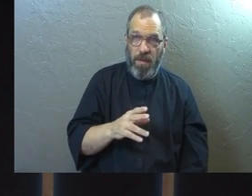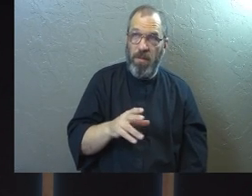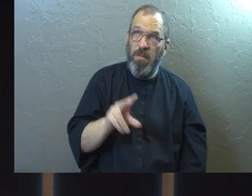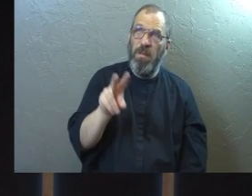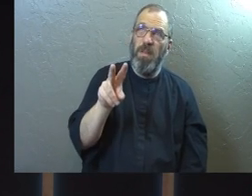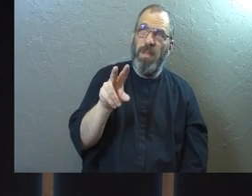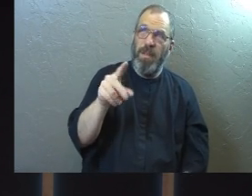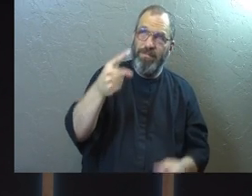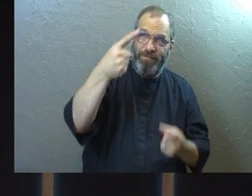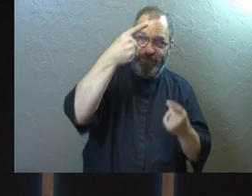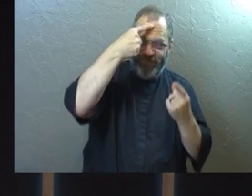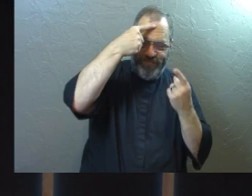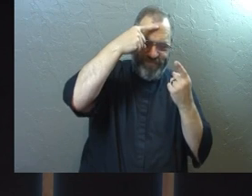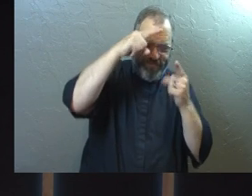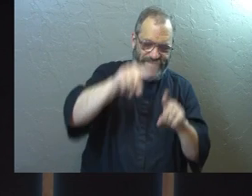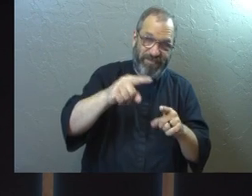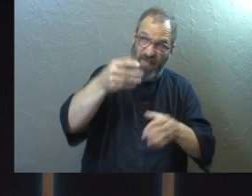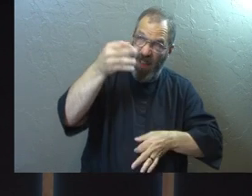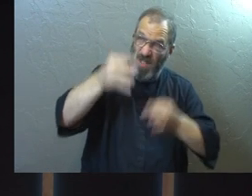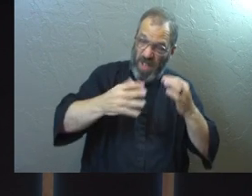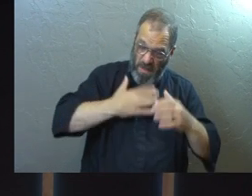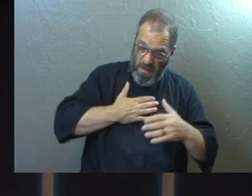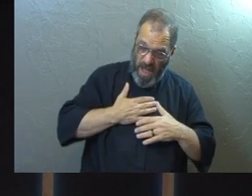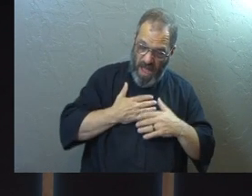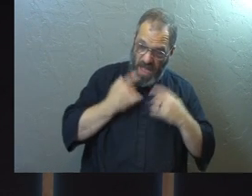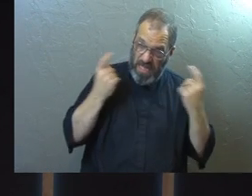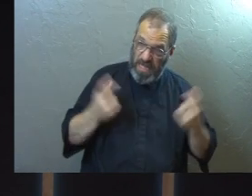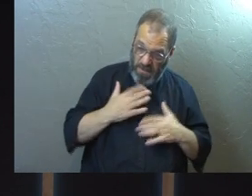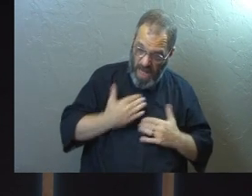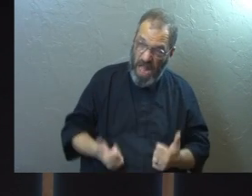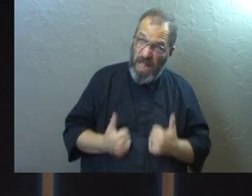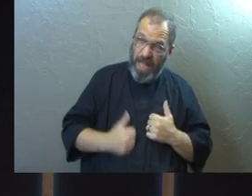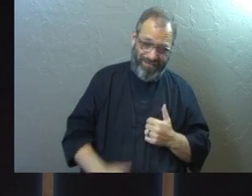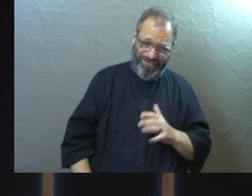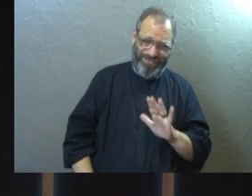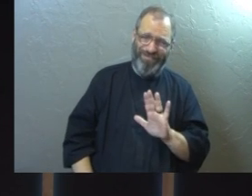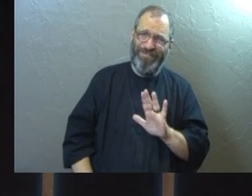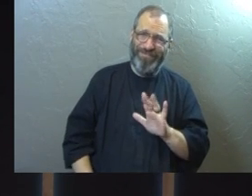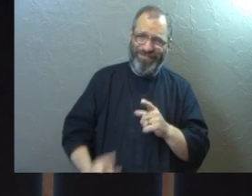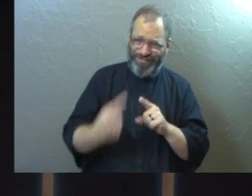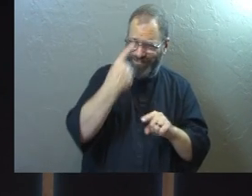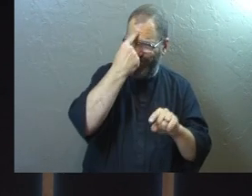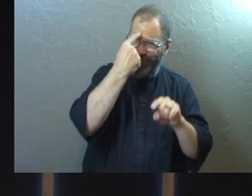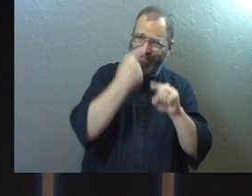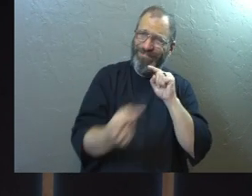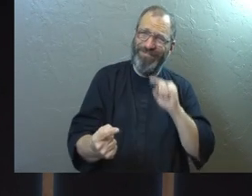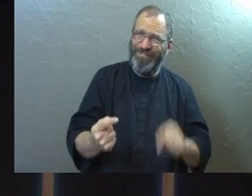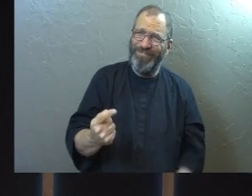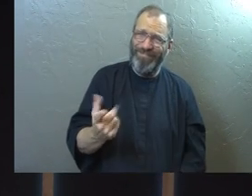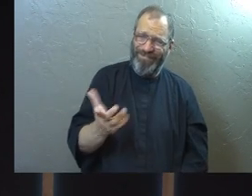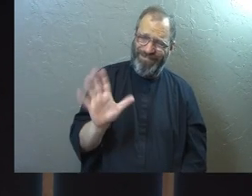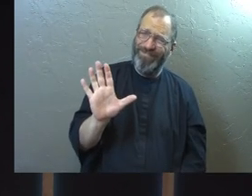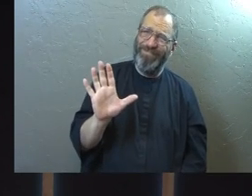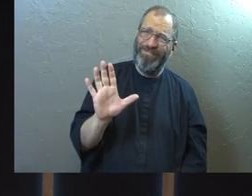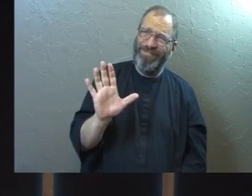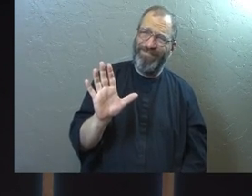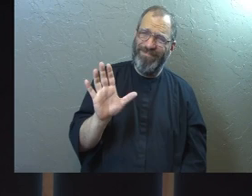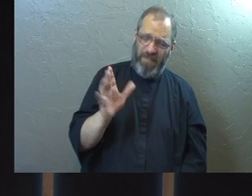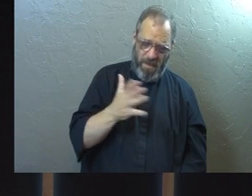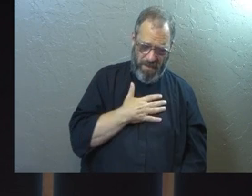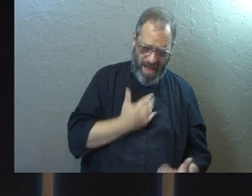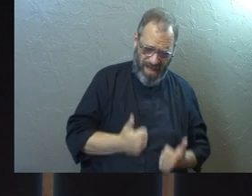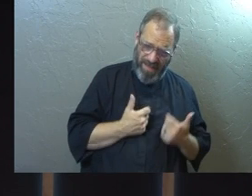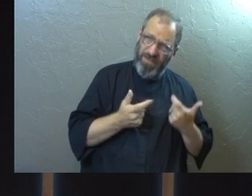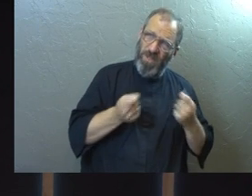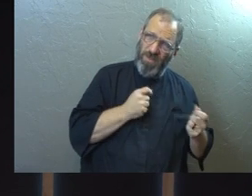look at God and agree with him on the judgment of our own behavior in our own life. Some of us are not willing to yield the control